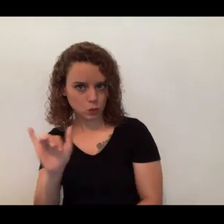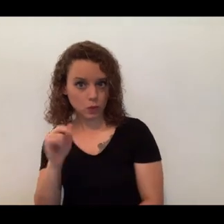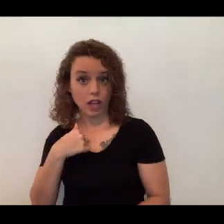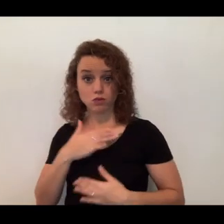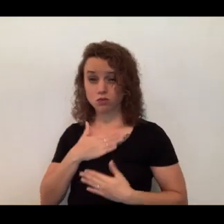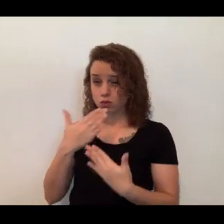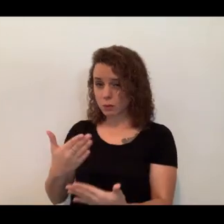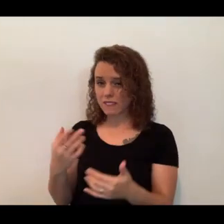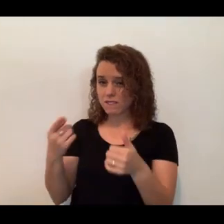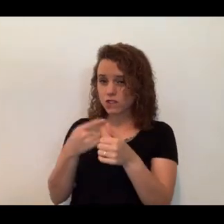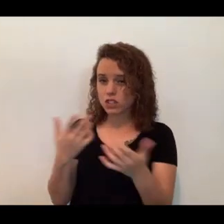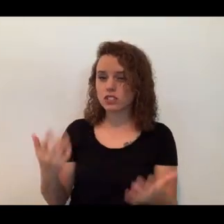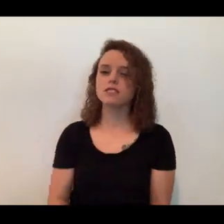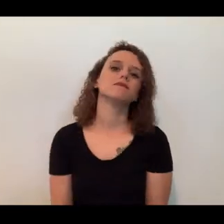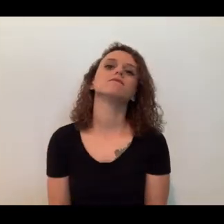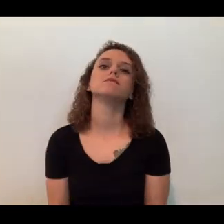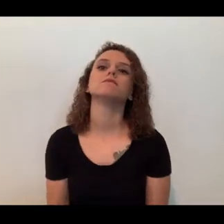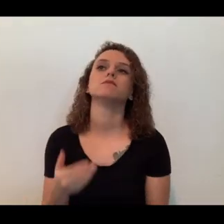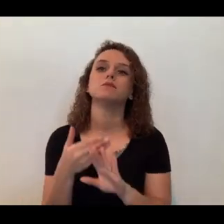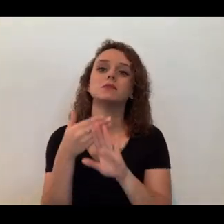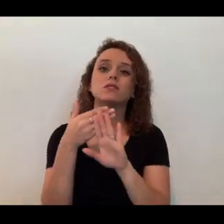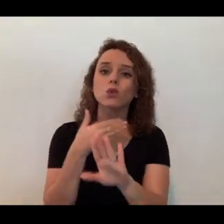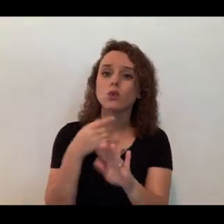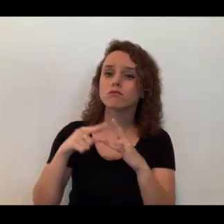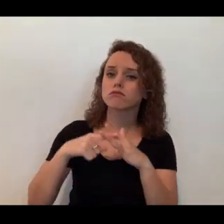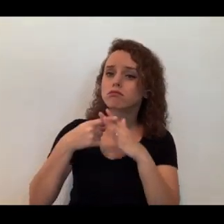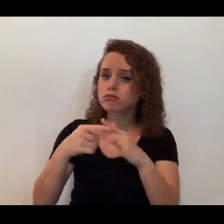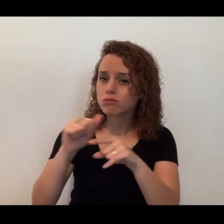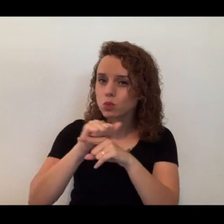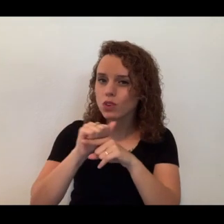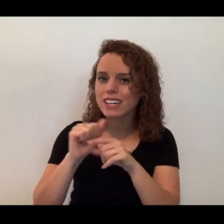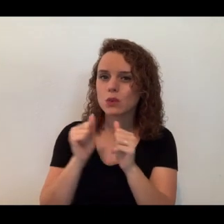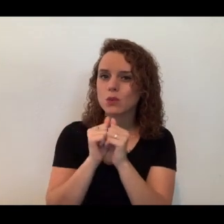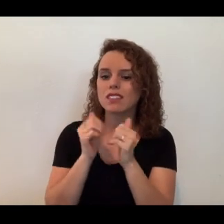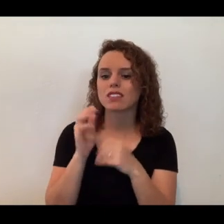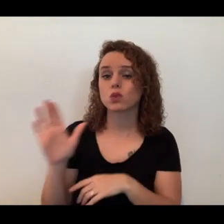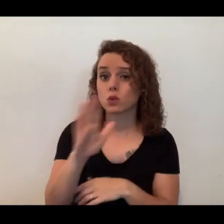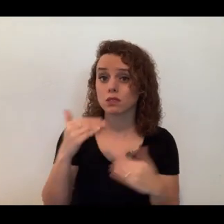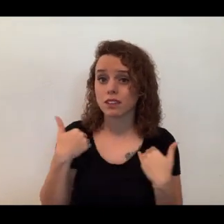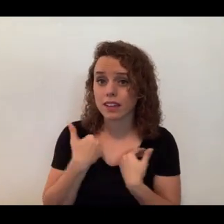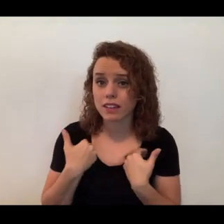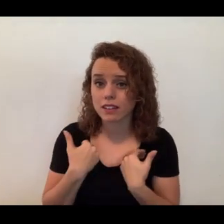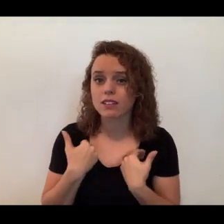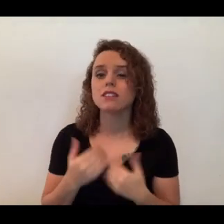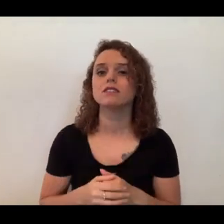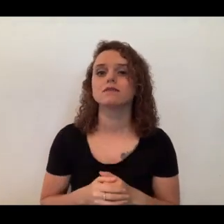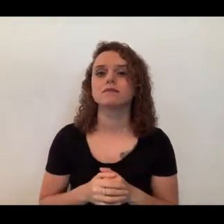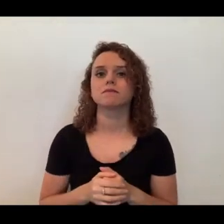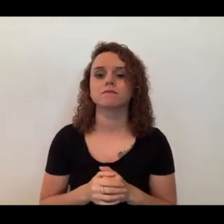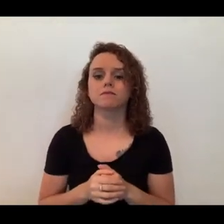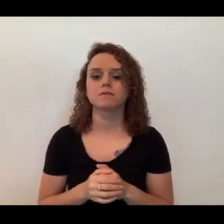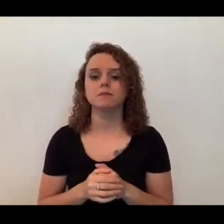foremost before you start training with your animal at home is to find out what is something